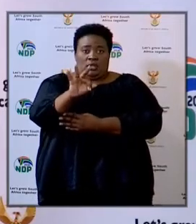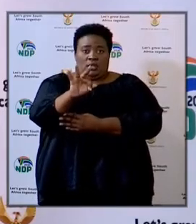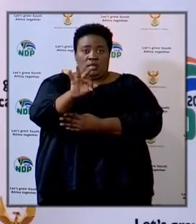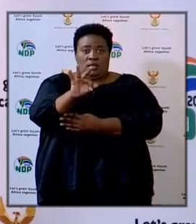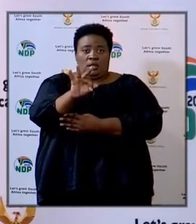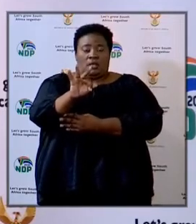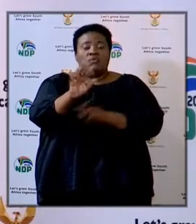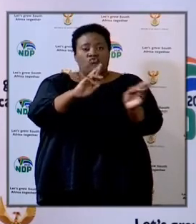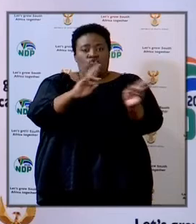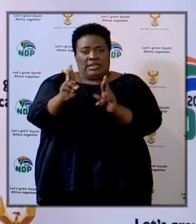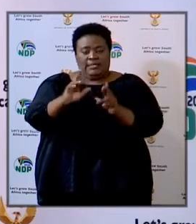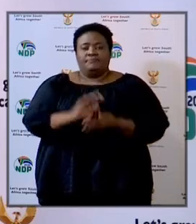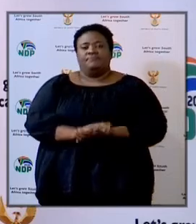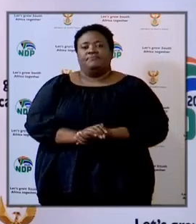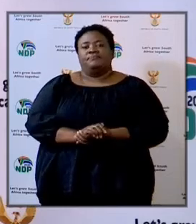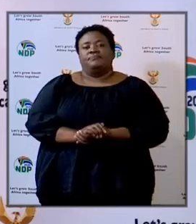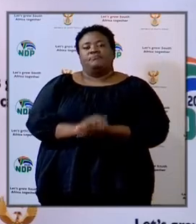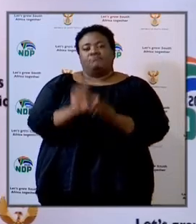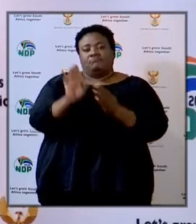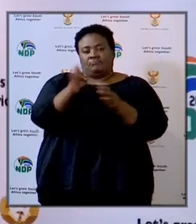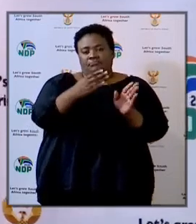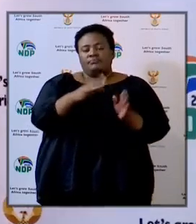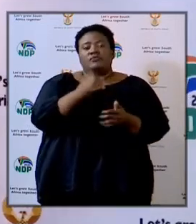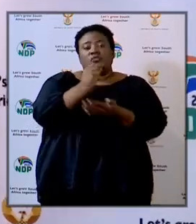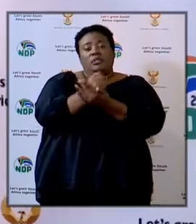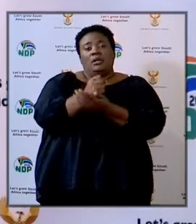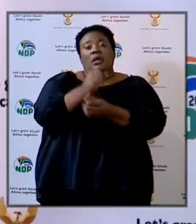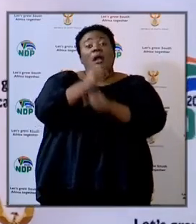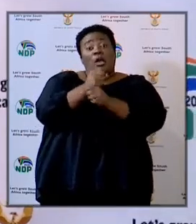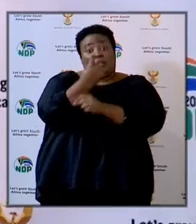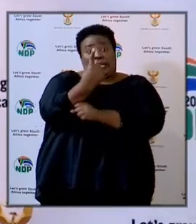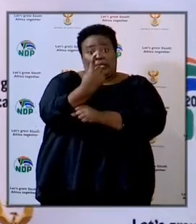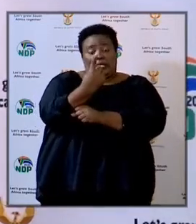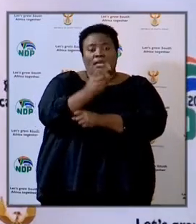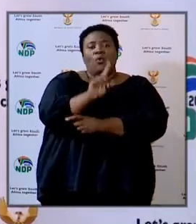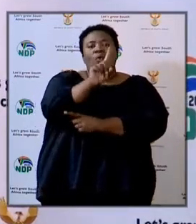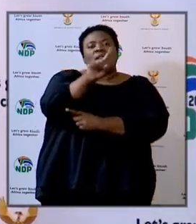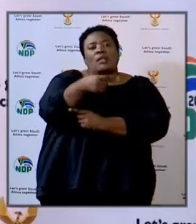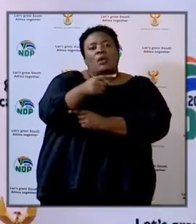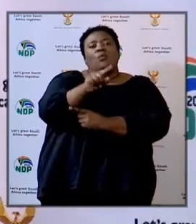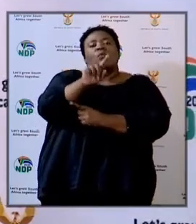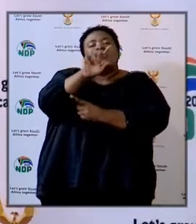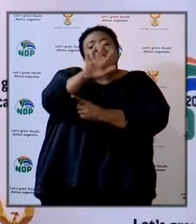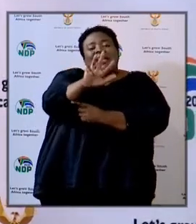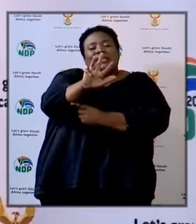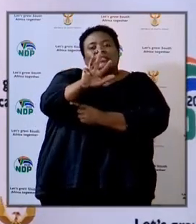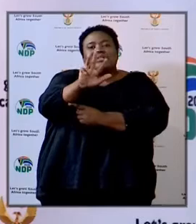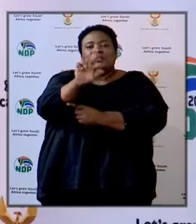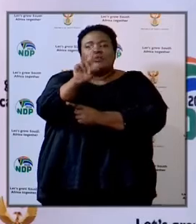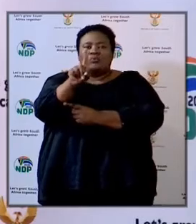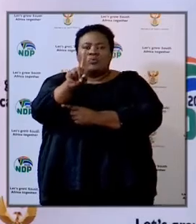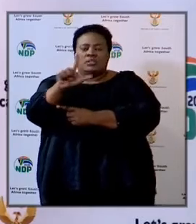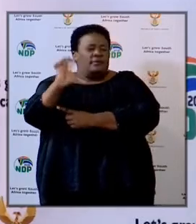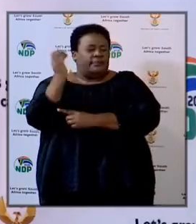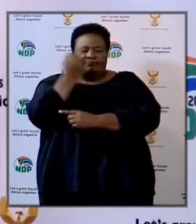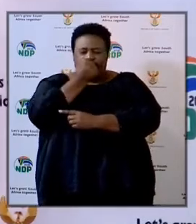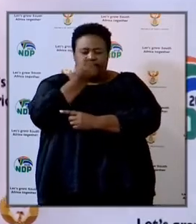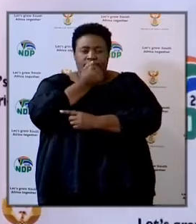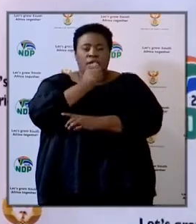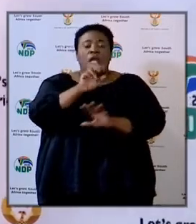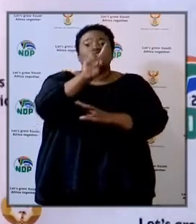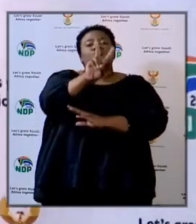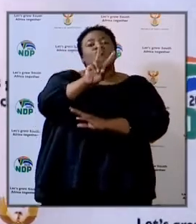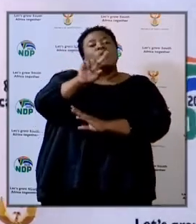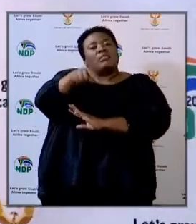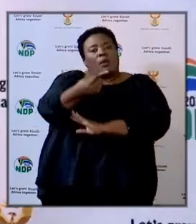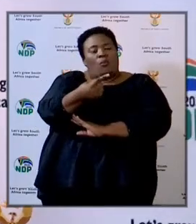ready. Gauteng out of 1,917, in fact, sorry,